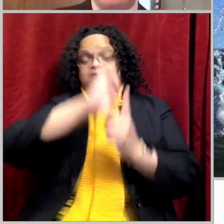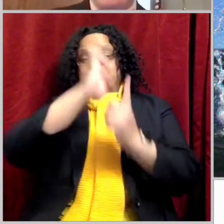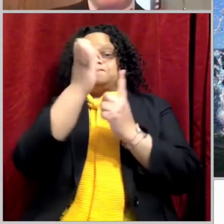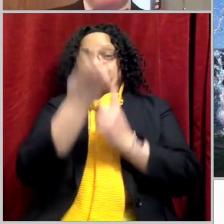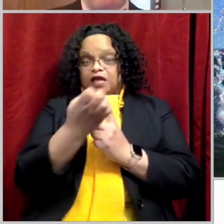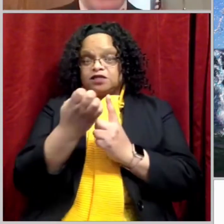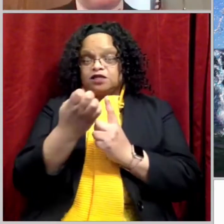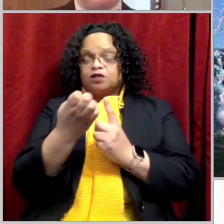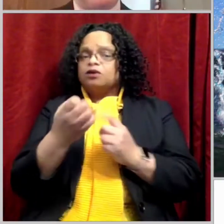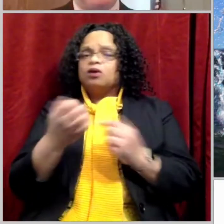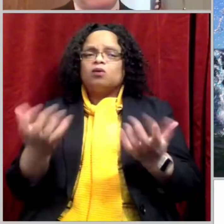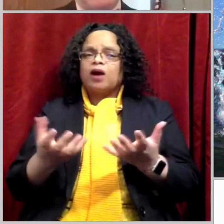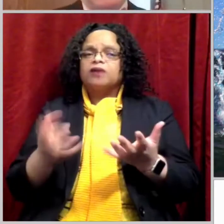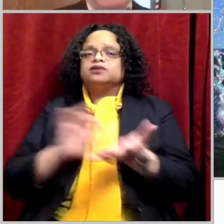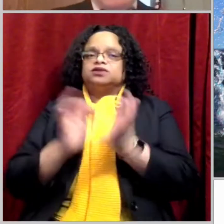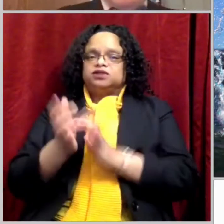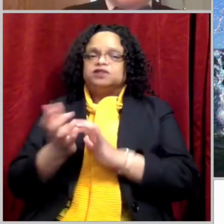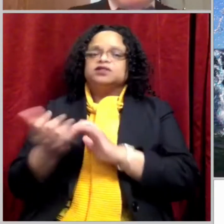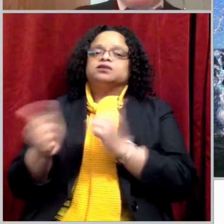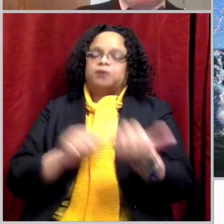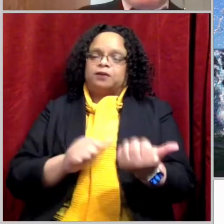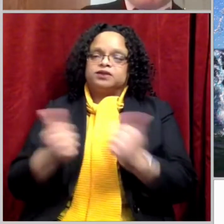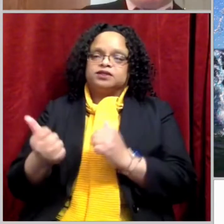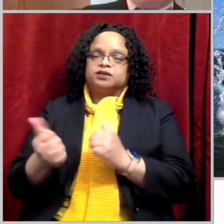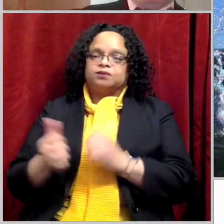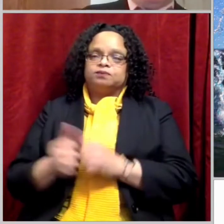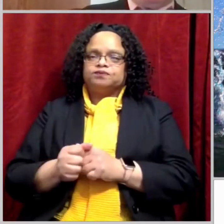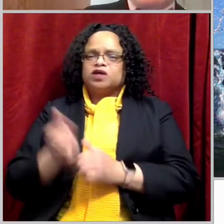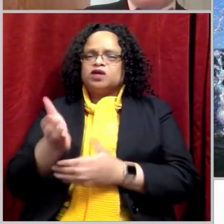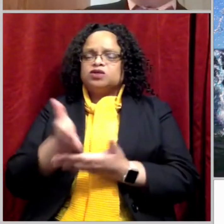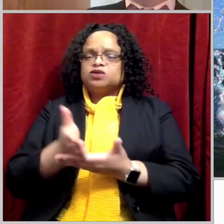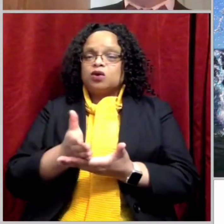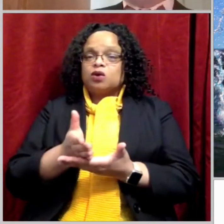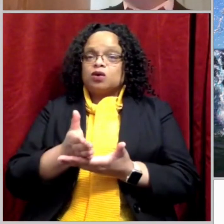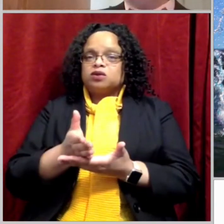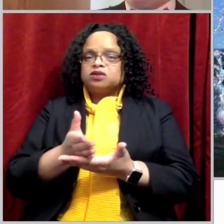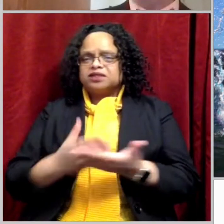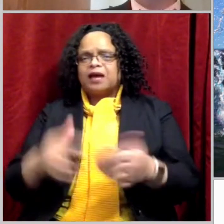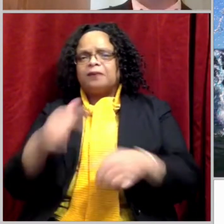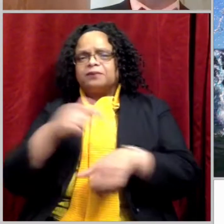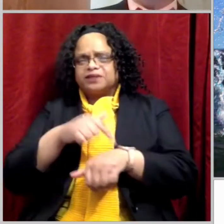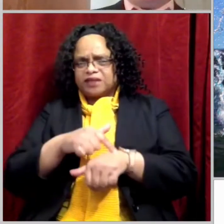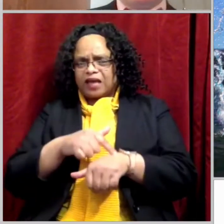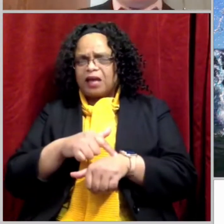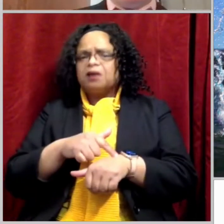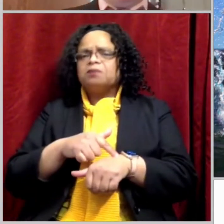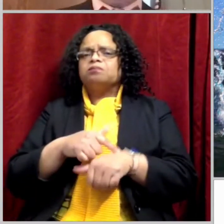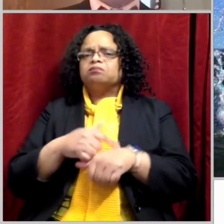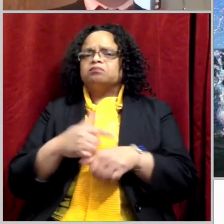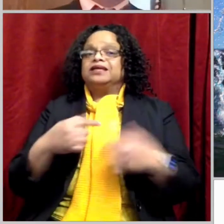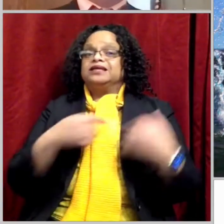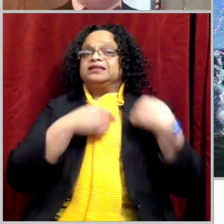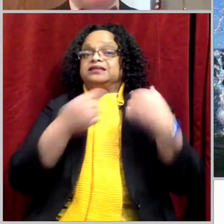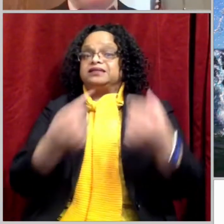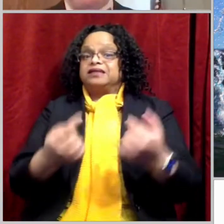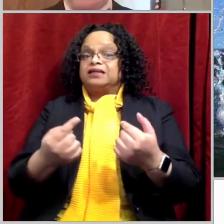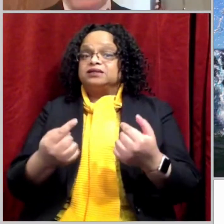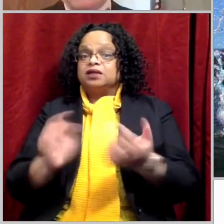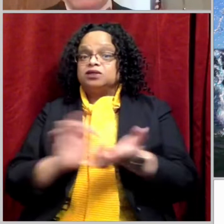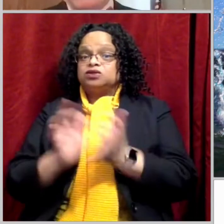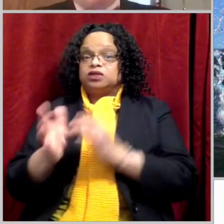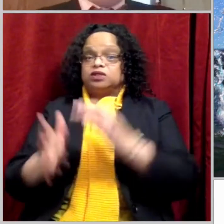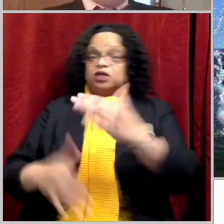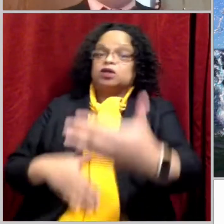this case, Jesus' baptism. Some considerable time has passed since Jesus' birth.